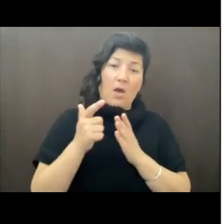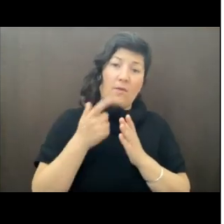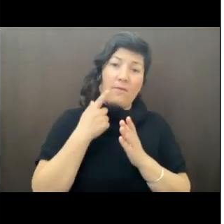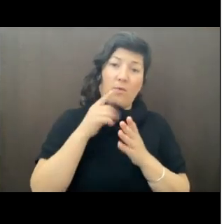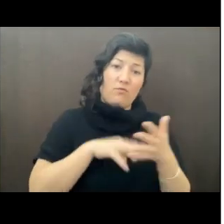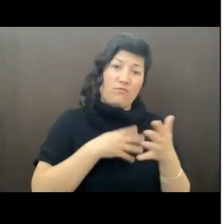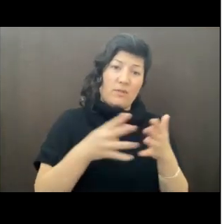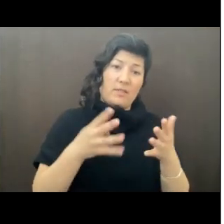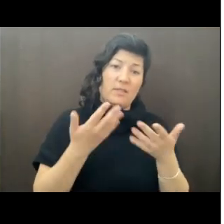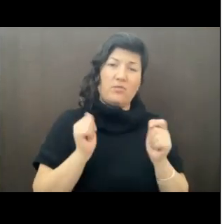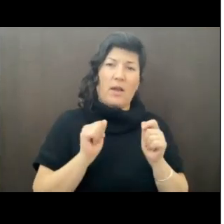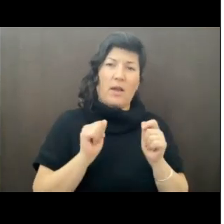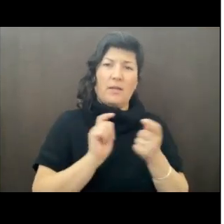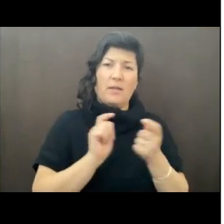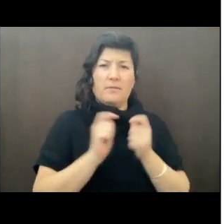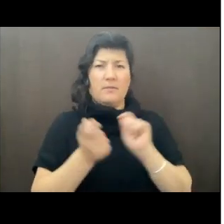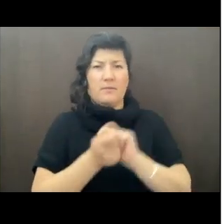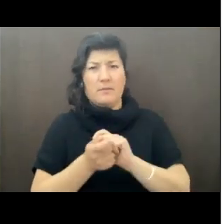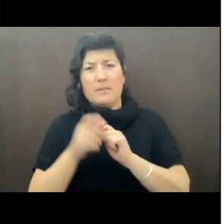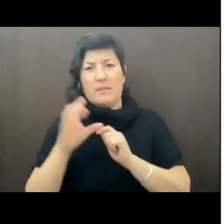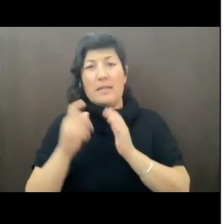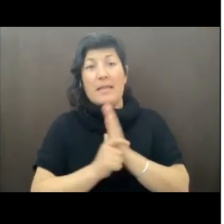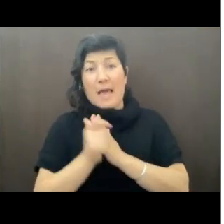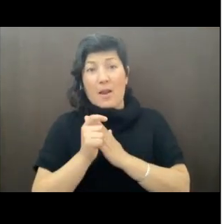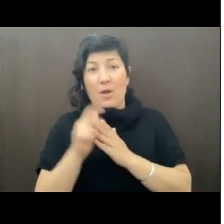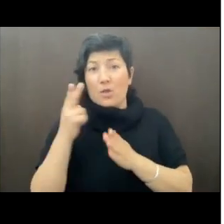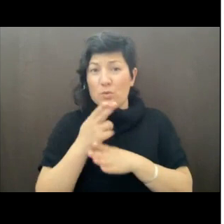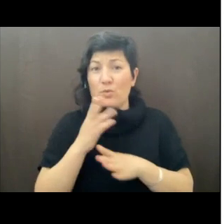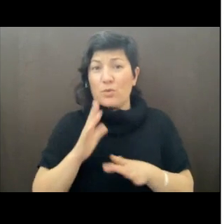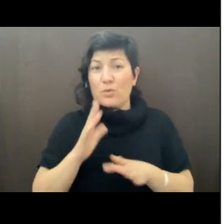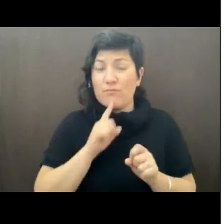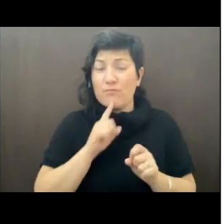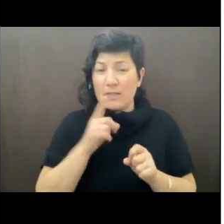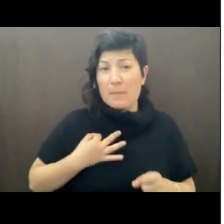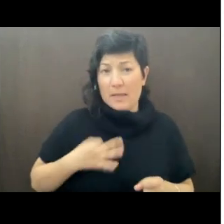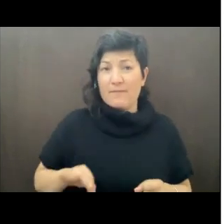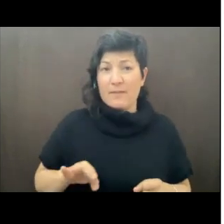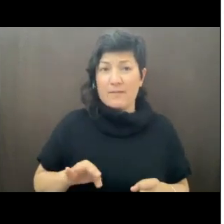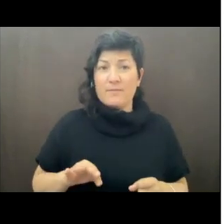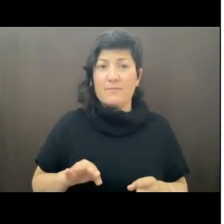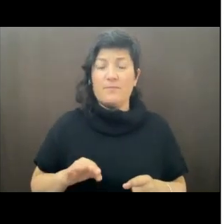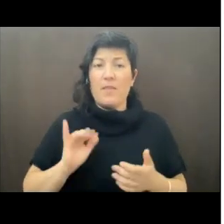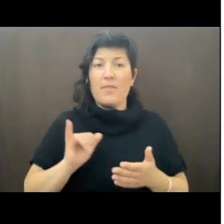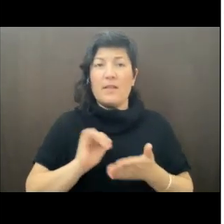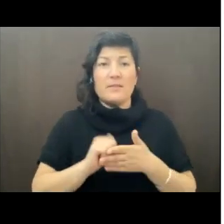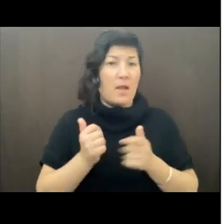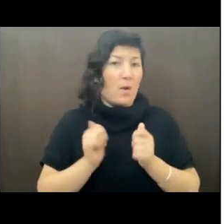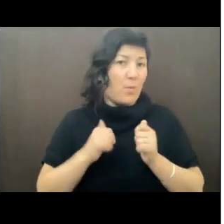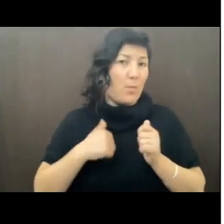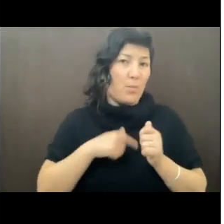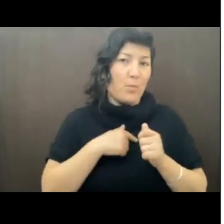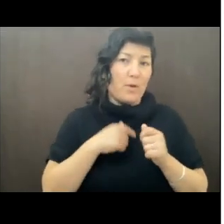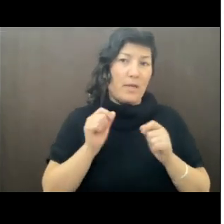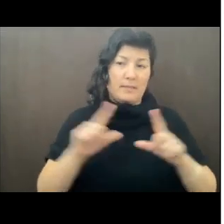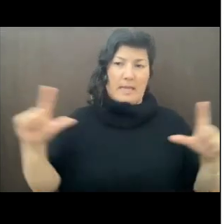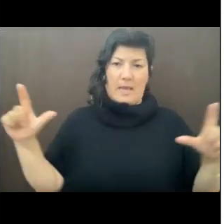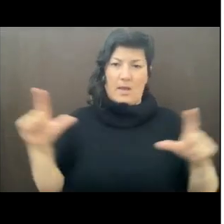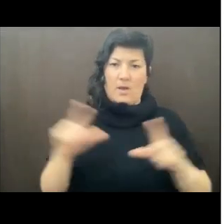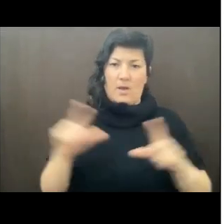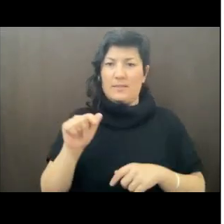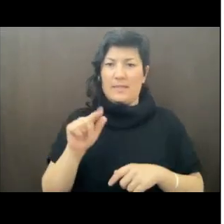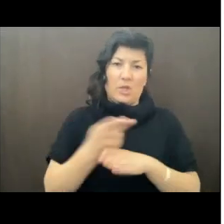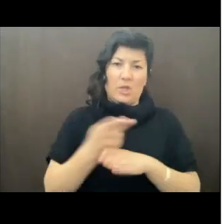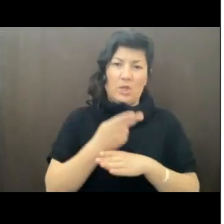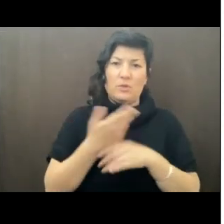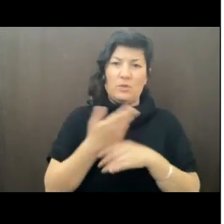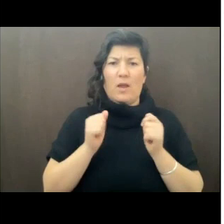a catalog that users could start really taking advantage of. And it's how we scale data use. And we tried to present